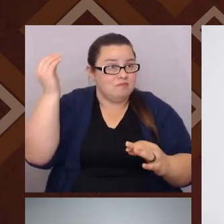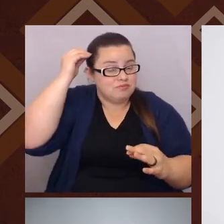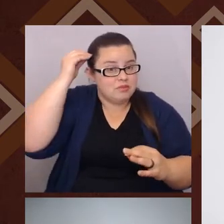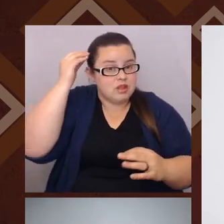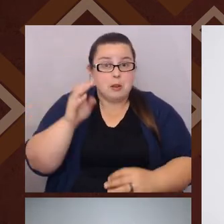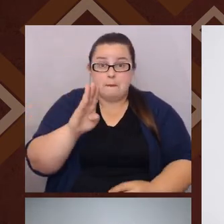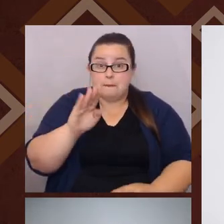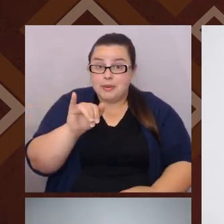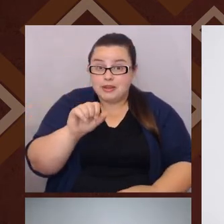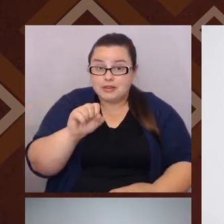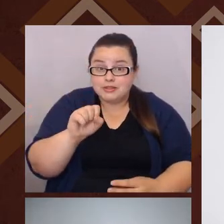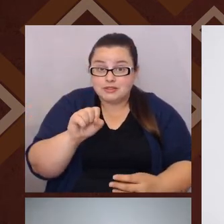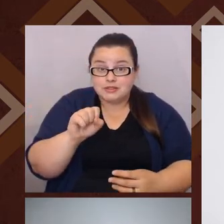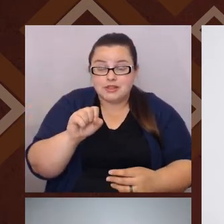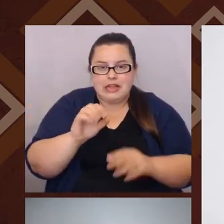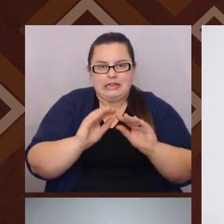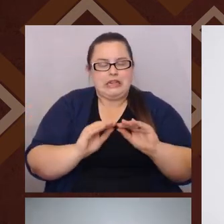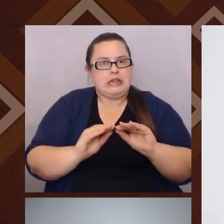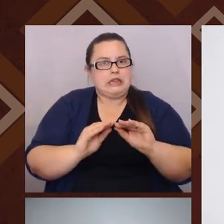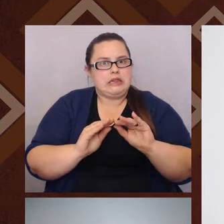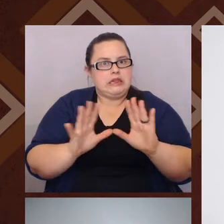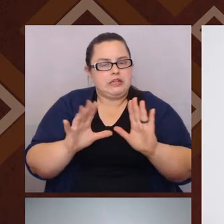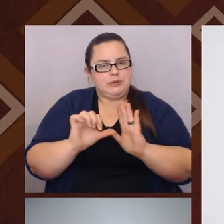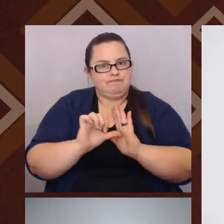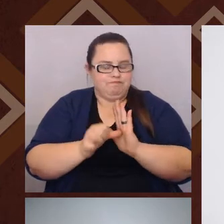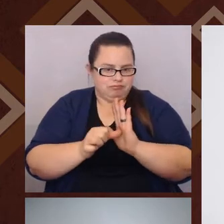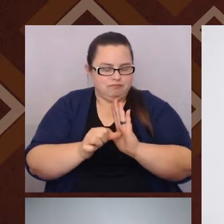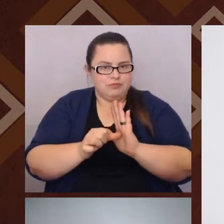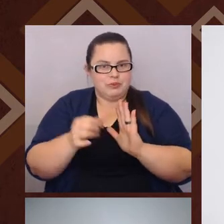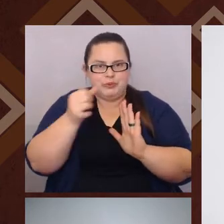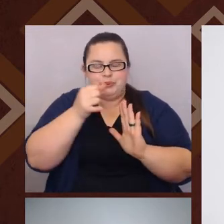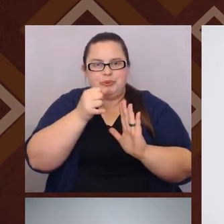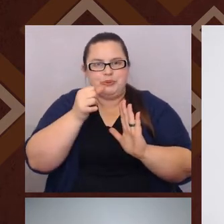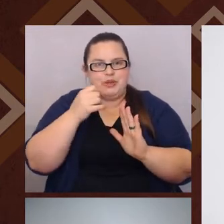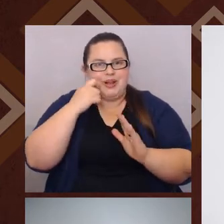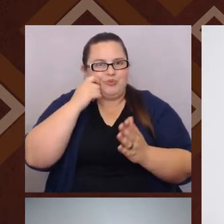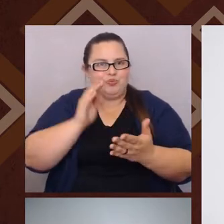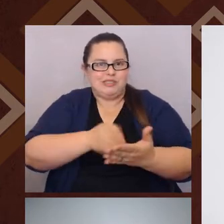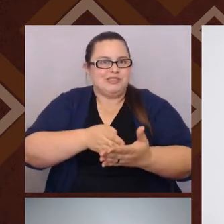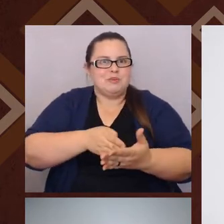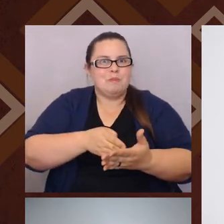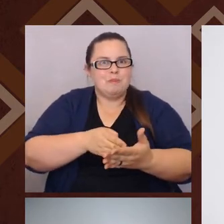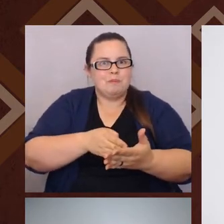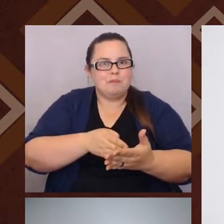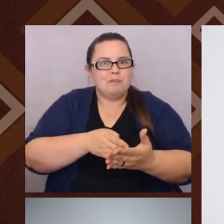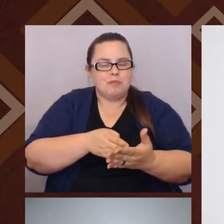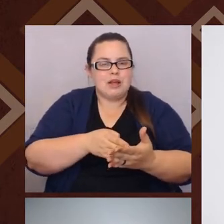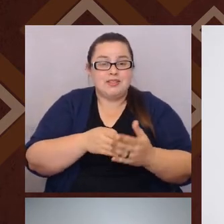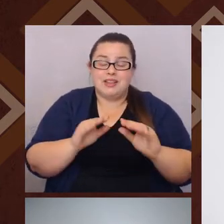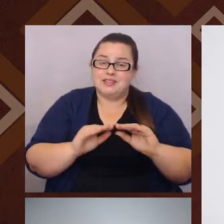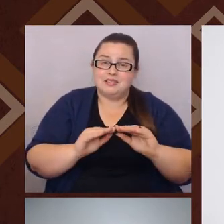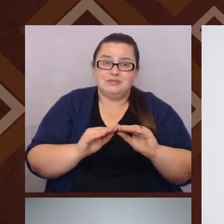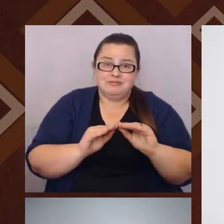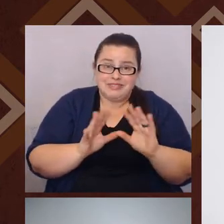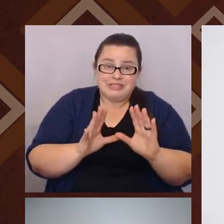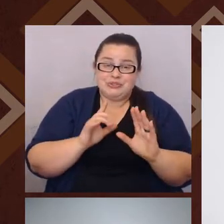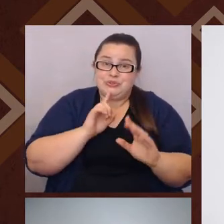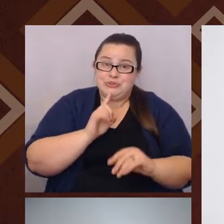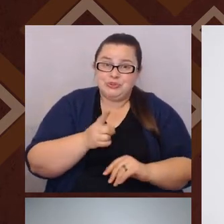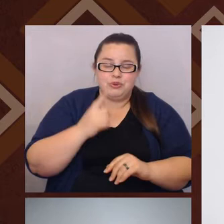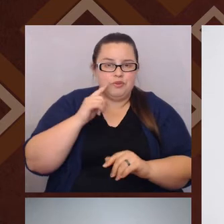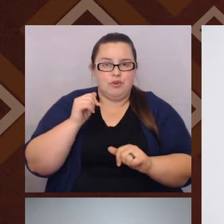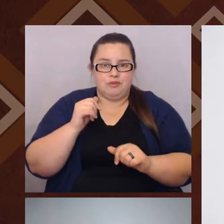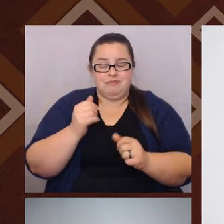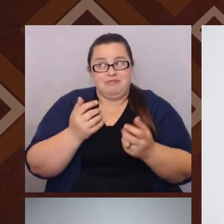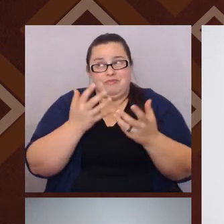these very clear markers of racism. Right. And that's true for so many folks. And if we